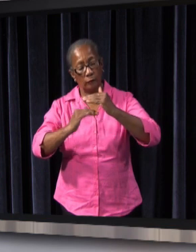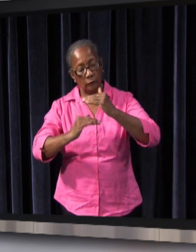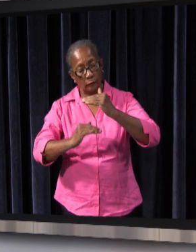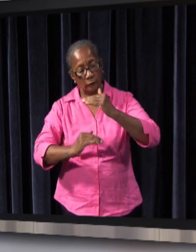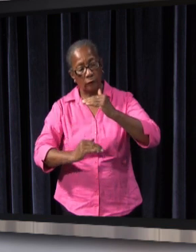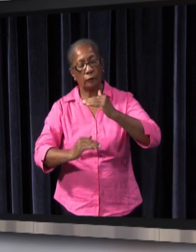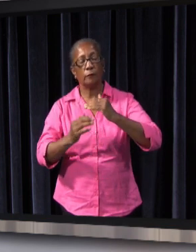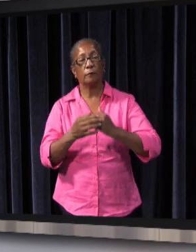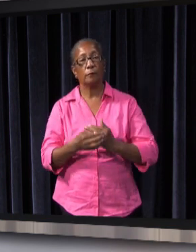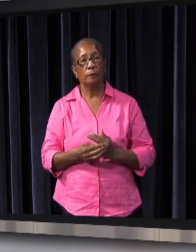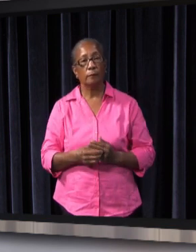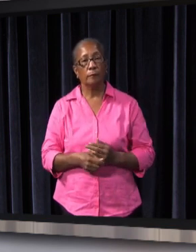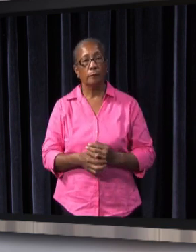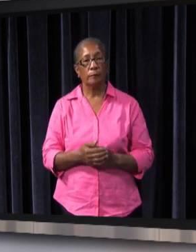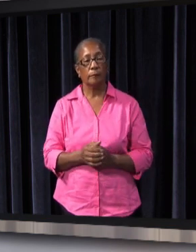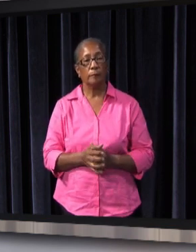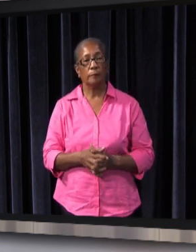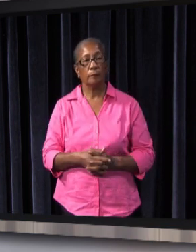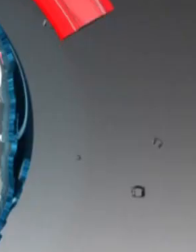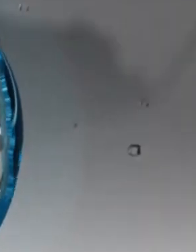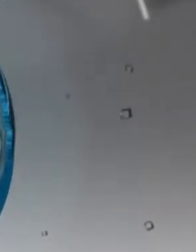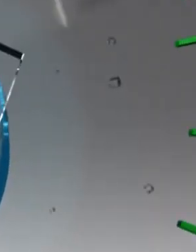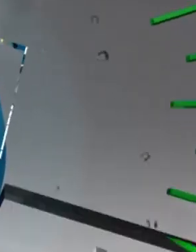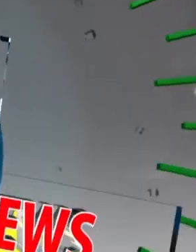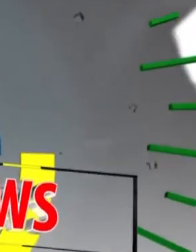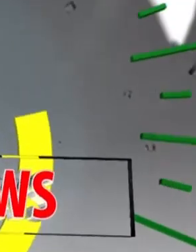to a decrease in our water resources.